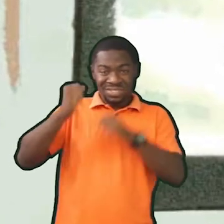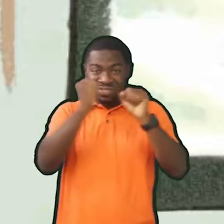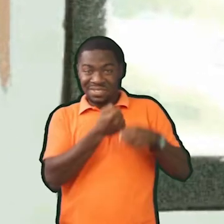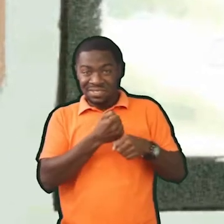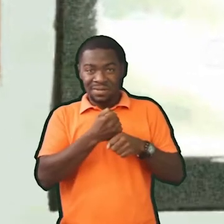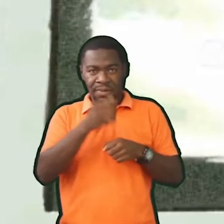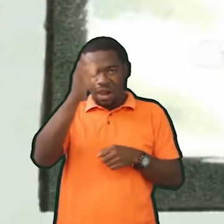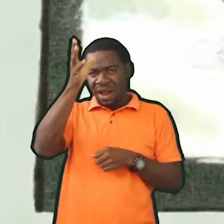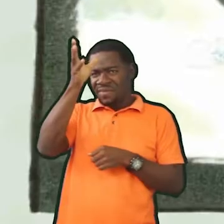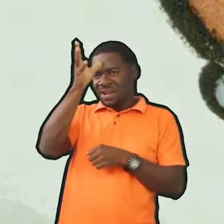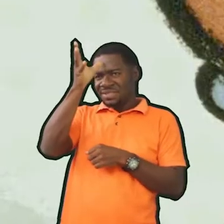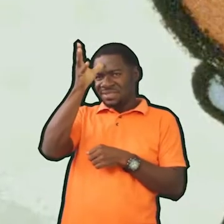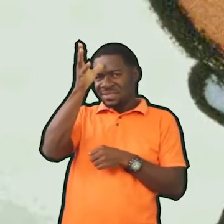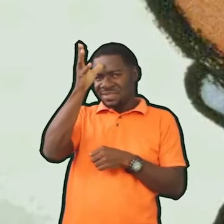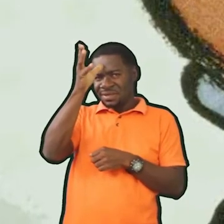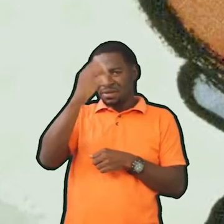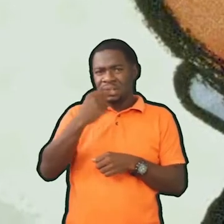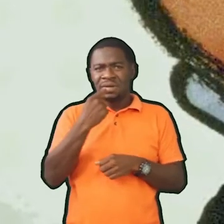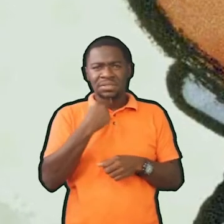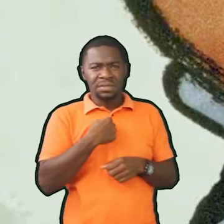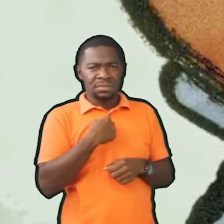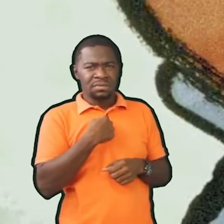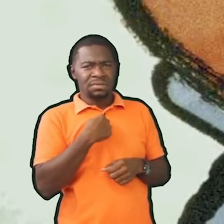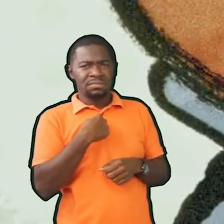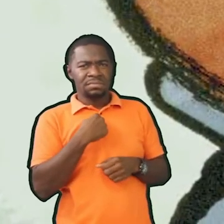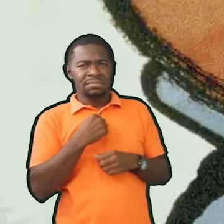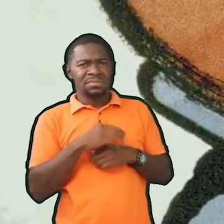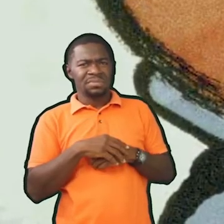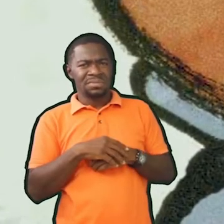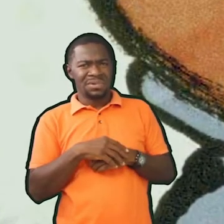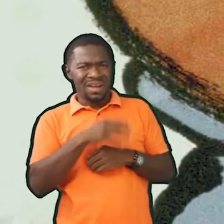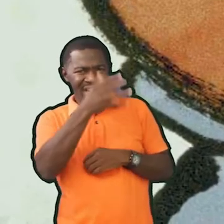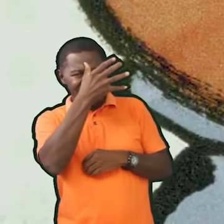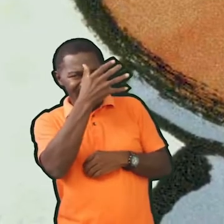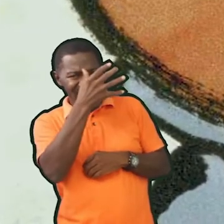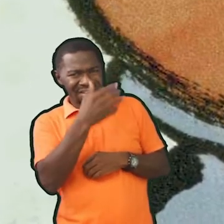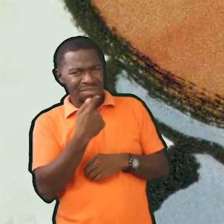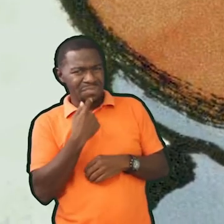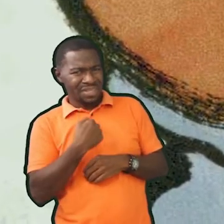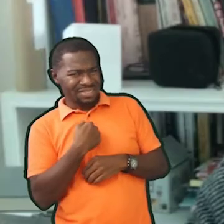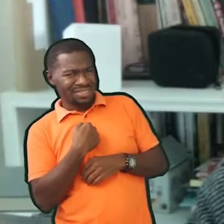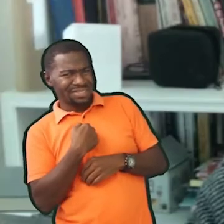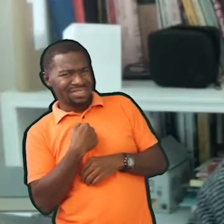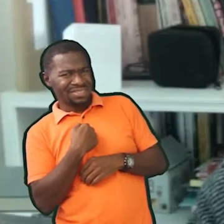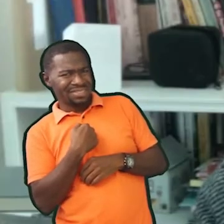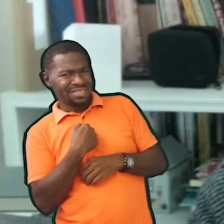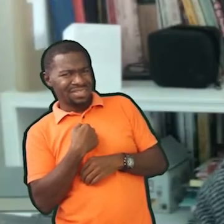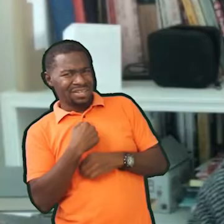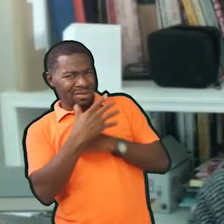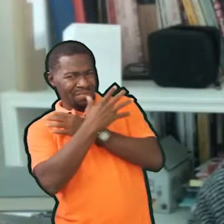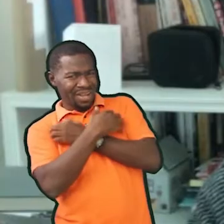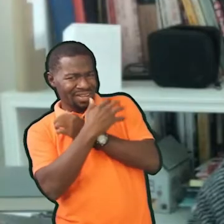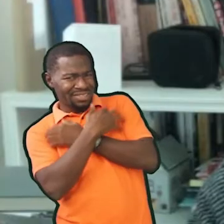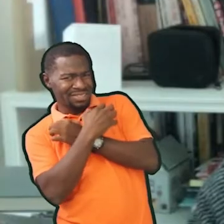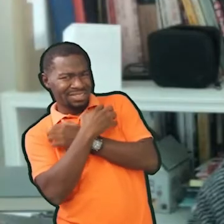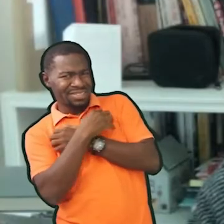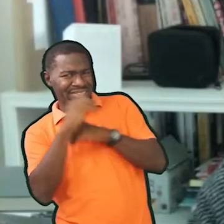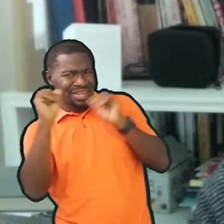slope. Dad Bear is saying something to me. I think he says, Can Bears Ski?